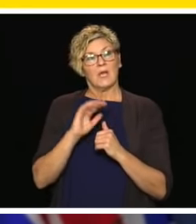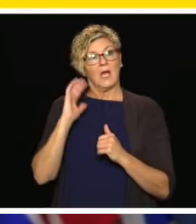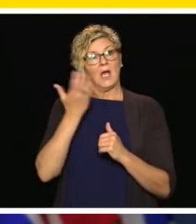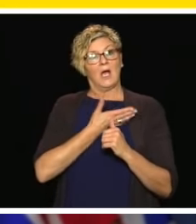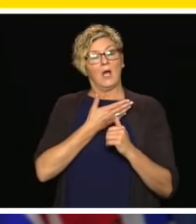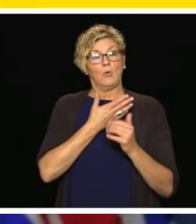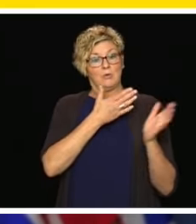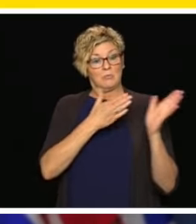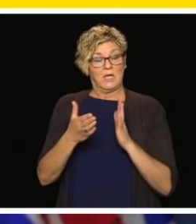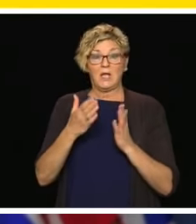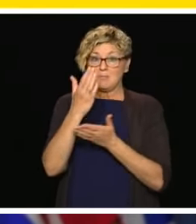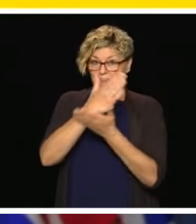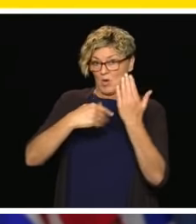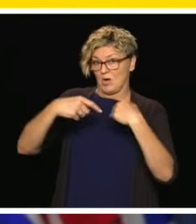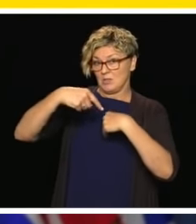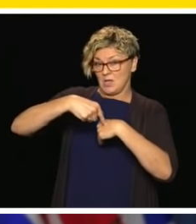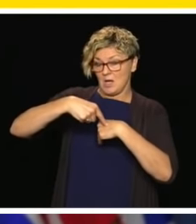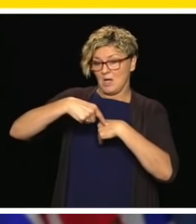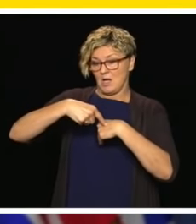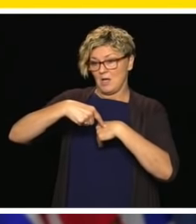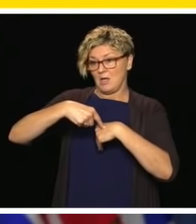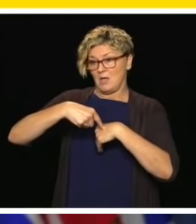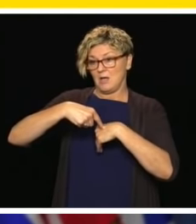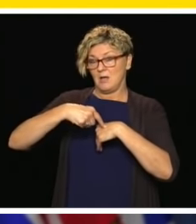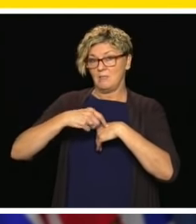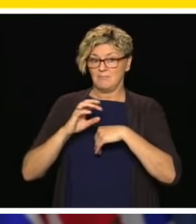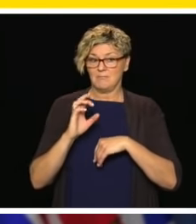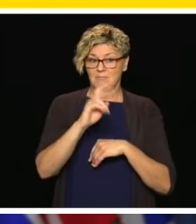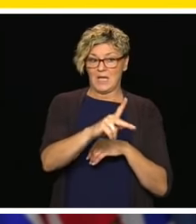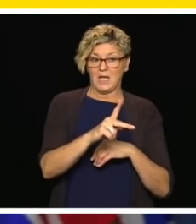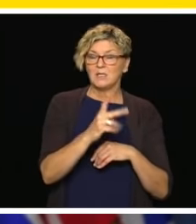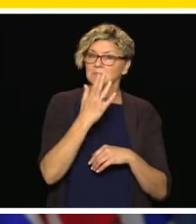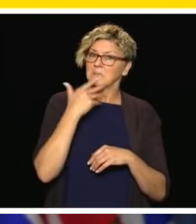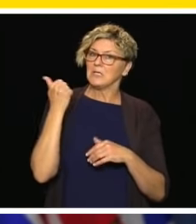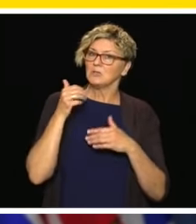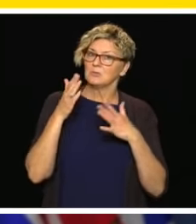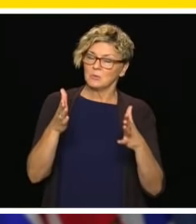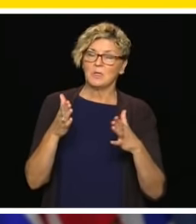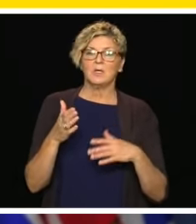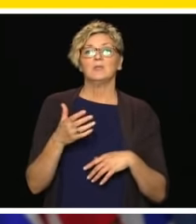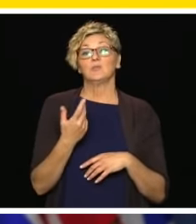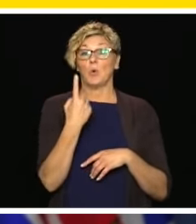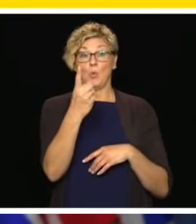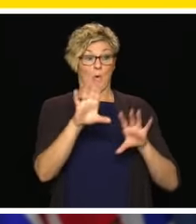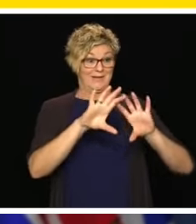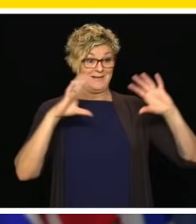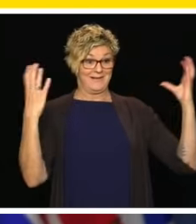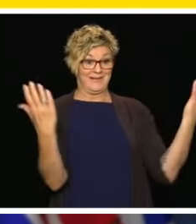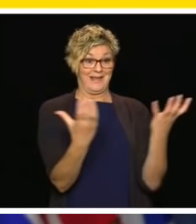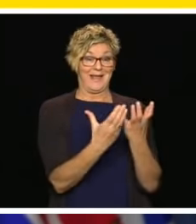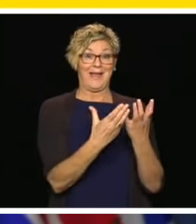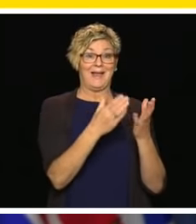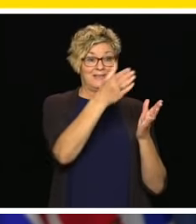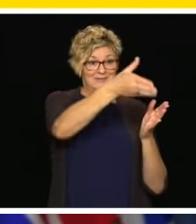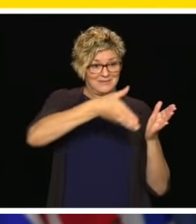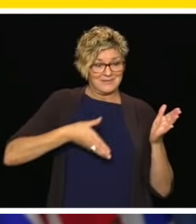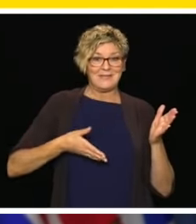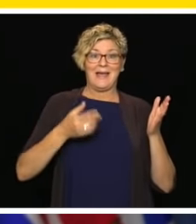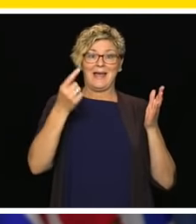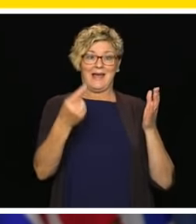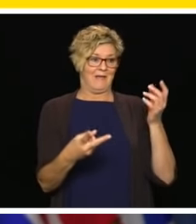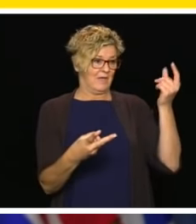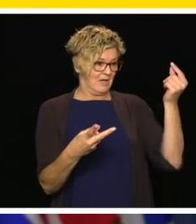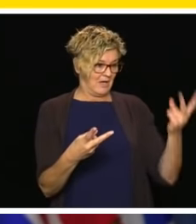a part-time return to instruction. So dividing the class in half, of course. ensures that physical distancing and